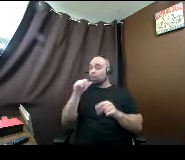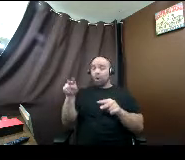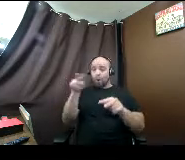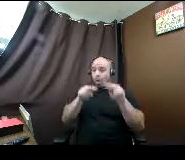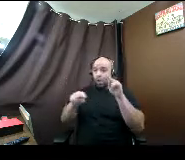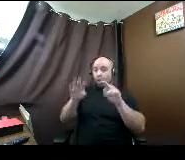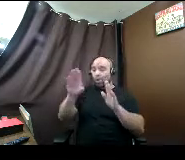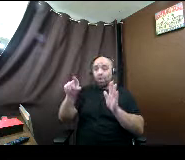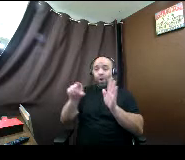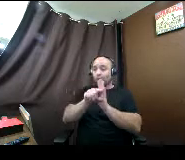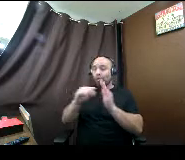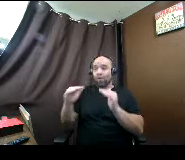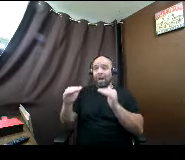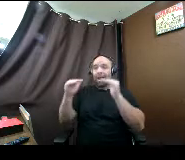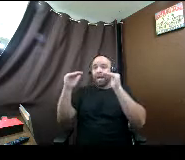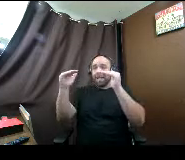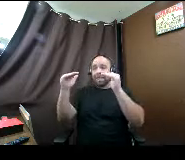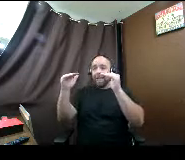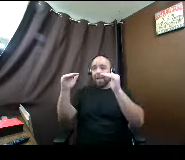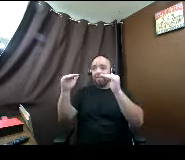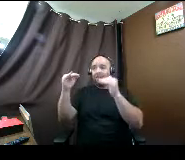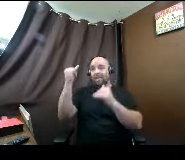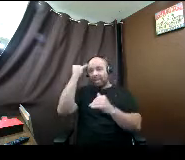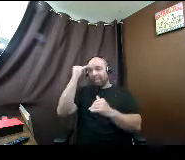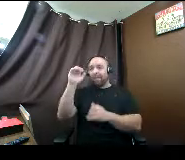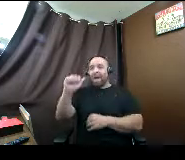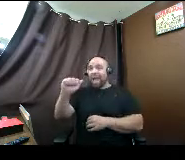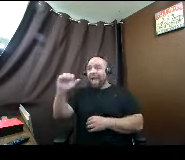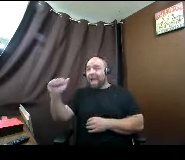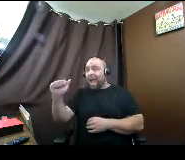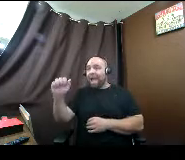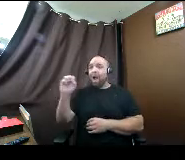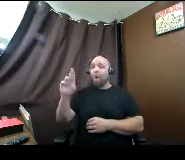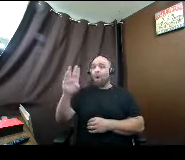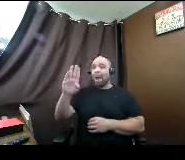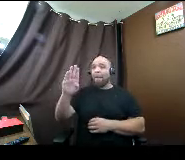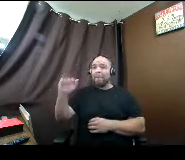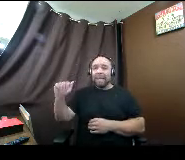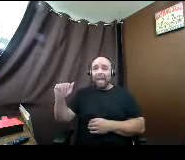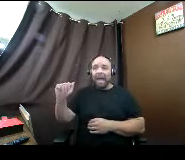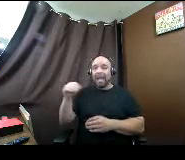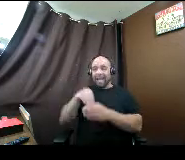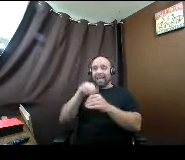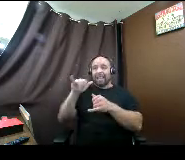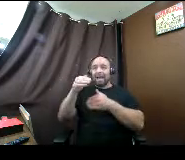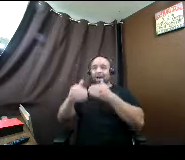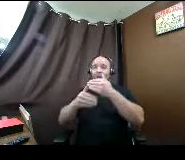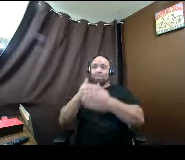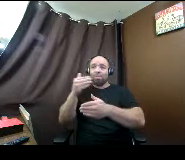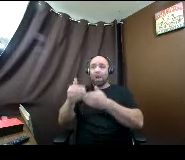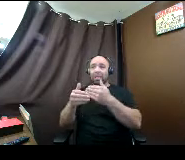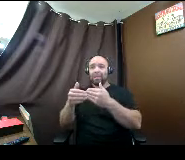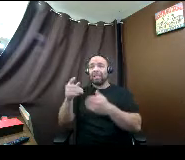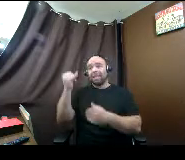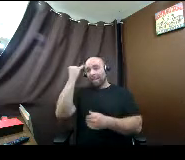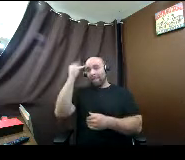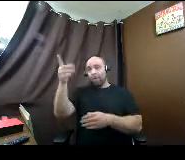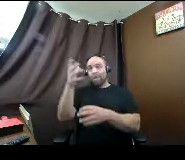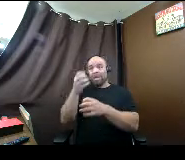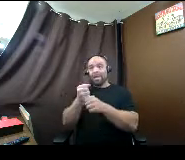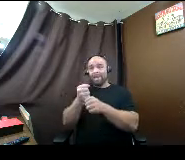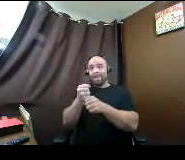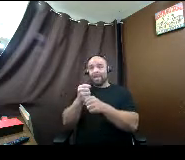you're at, like whether it's an associate's or a bachelor's in that process. If you were getting a master's, that is one